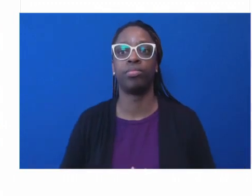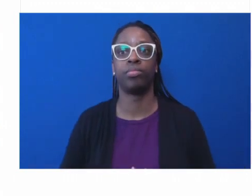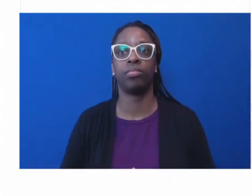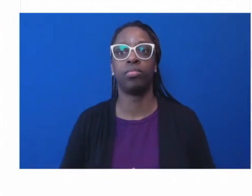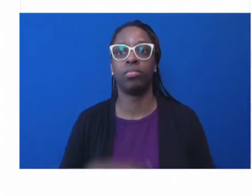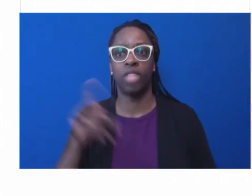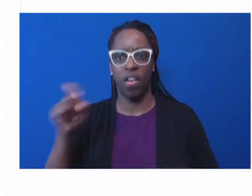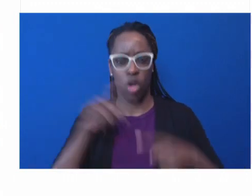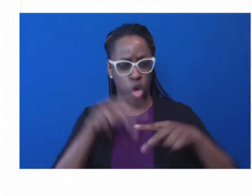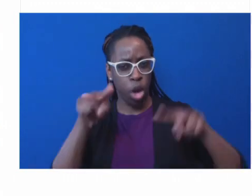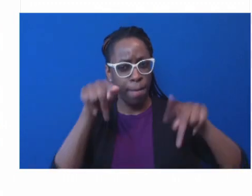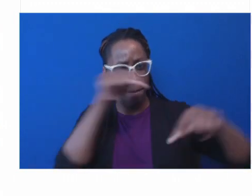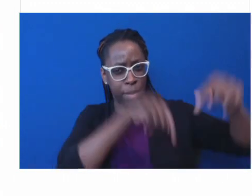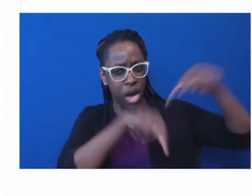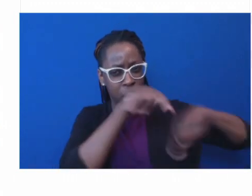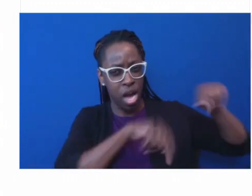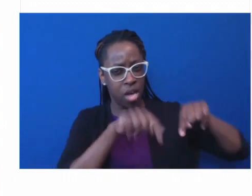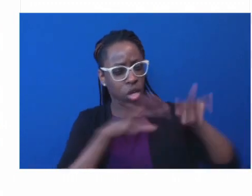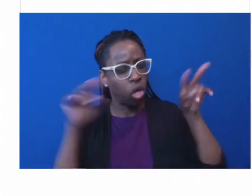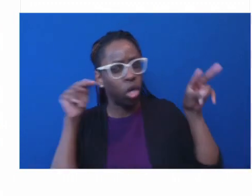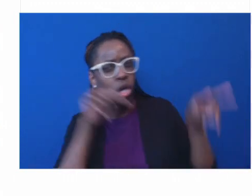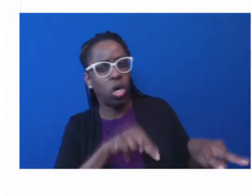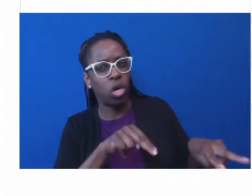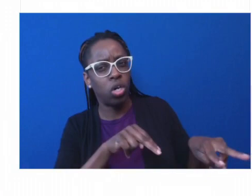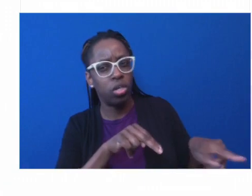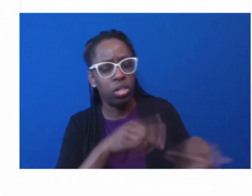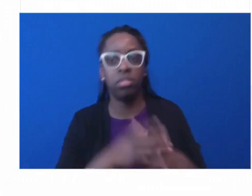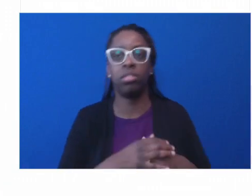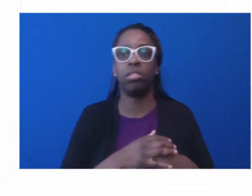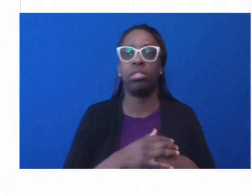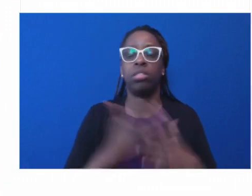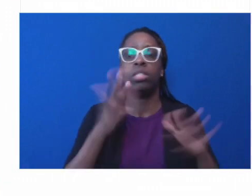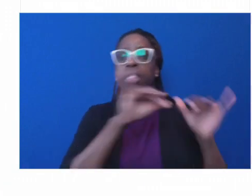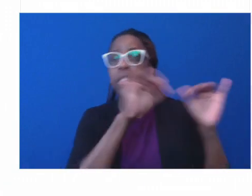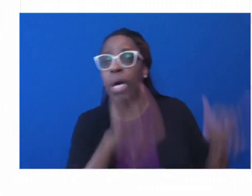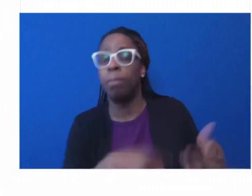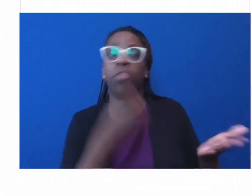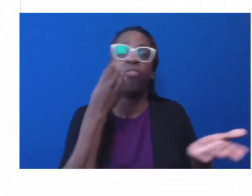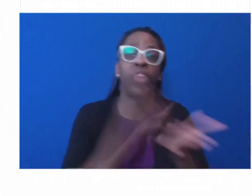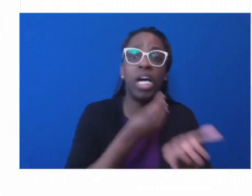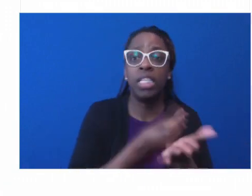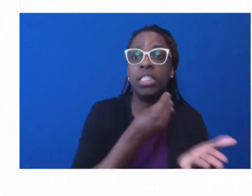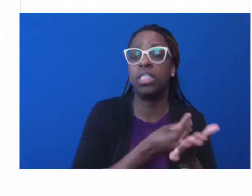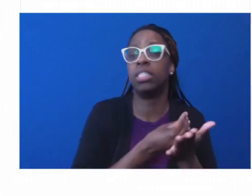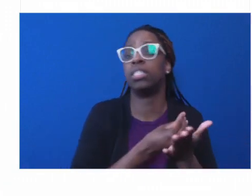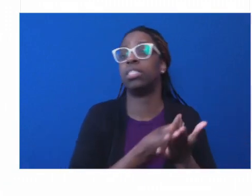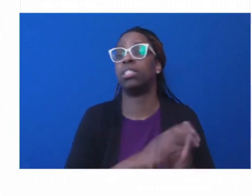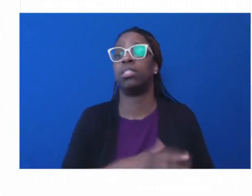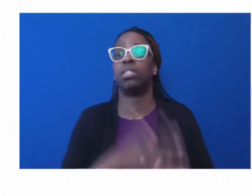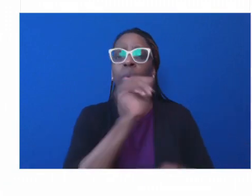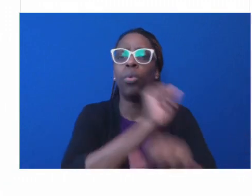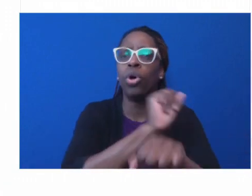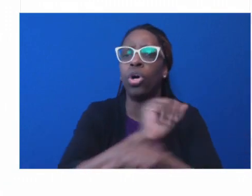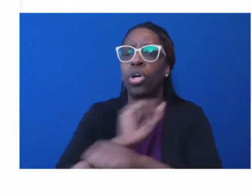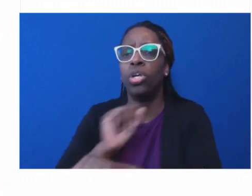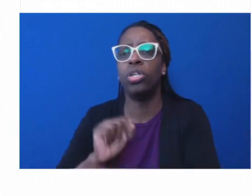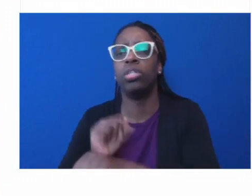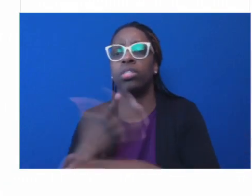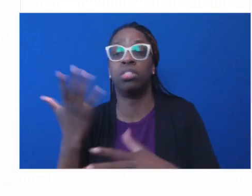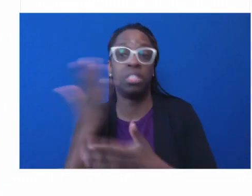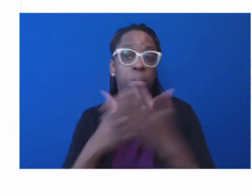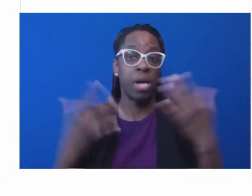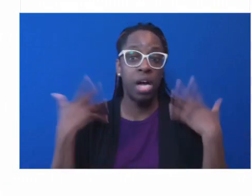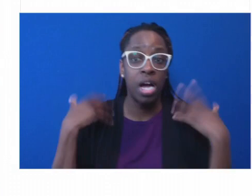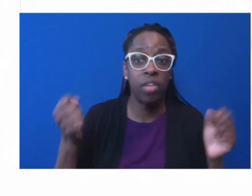you know, health workers, a couple of small initiatives here or there, maybe large initiatives with lots of money, but we will not